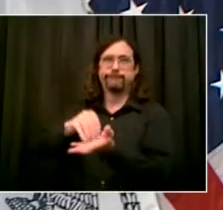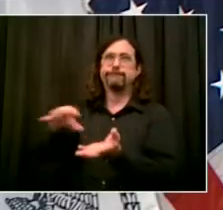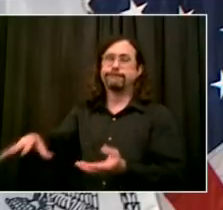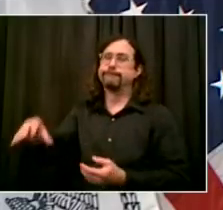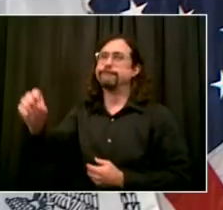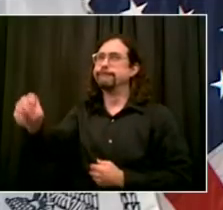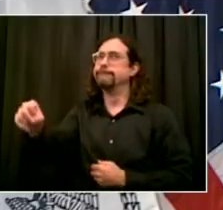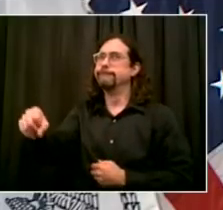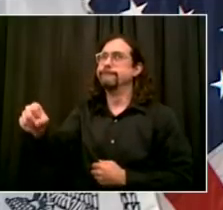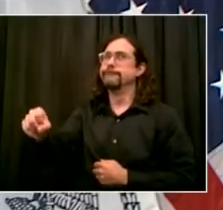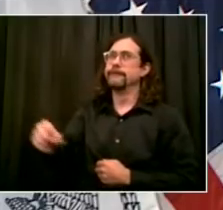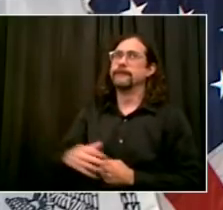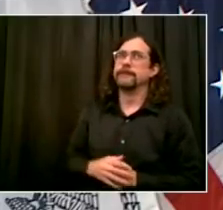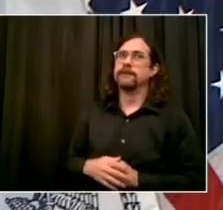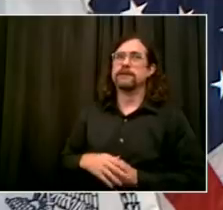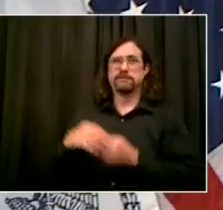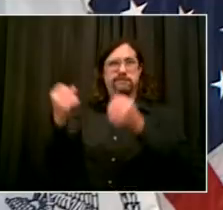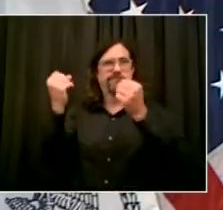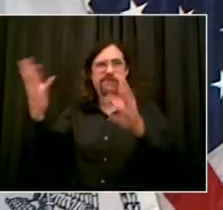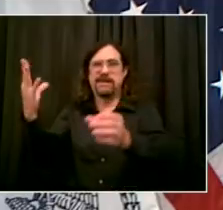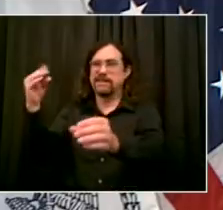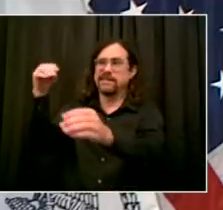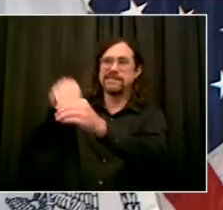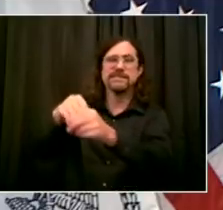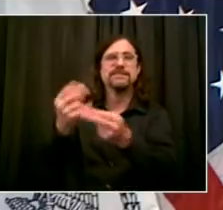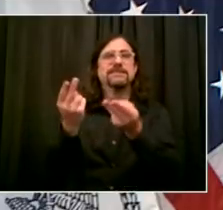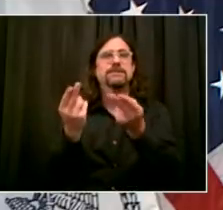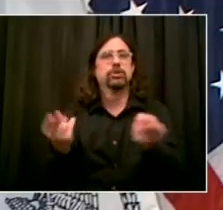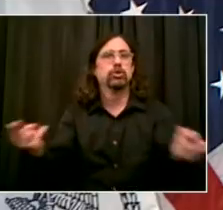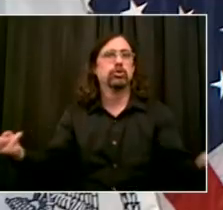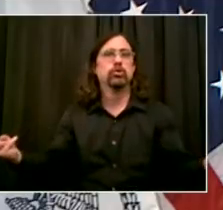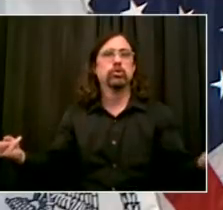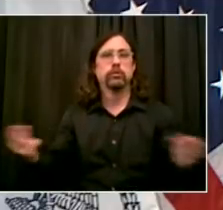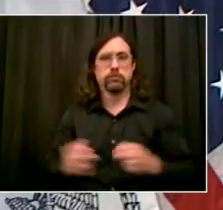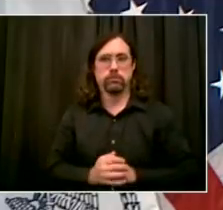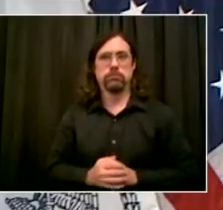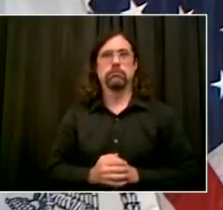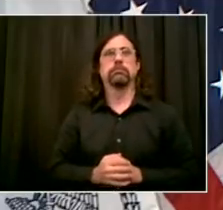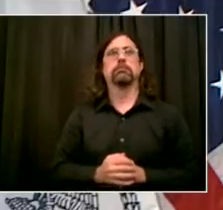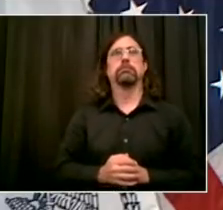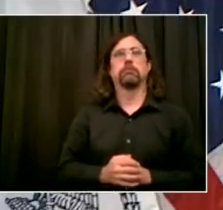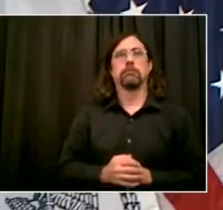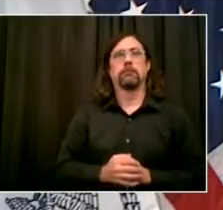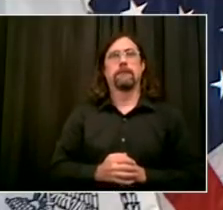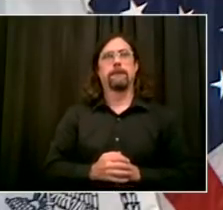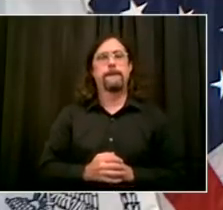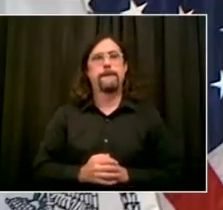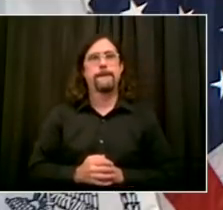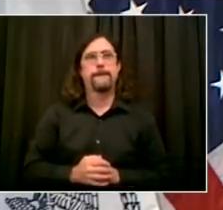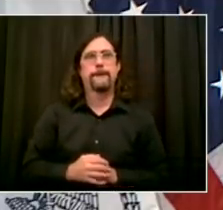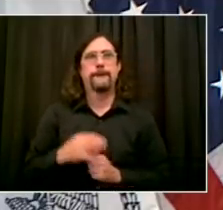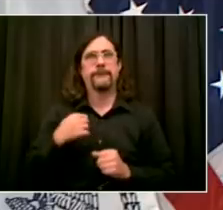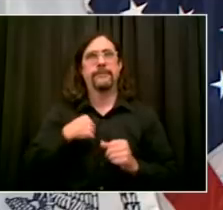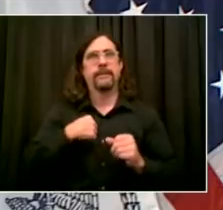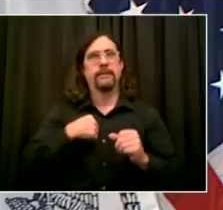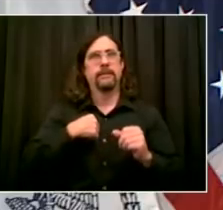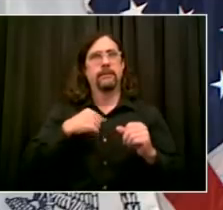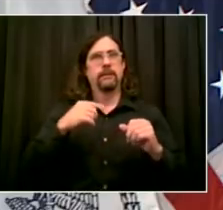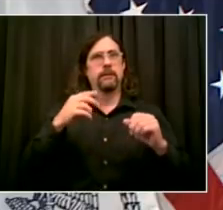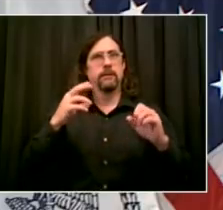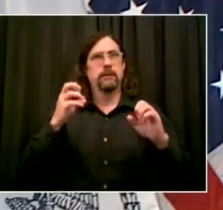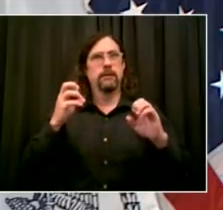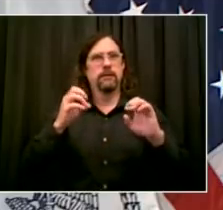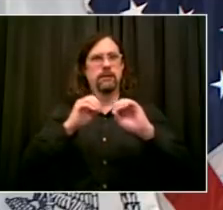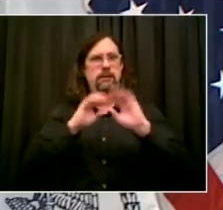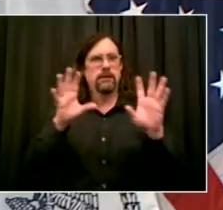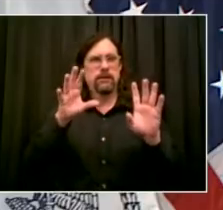when you use that phrase, it might be a little misleading to people. Thank God a number of kids do have a home within that group, but it is in many cases a very